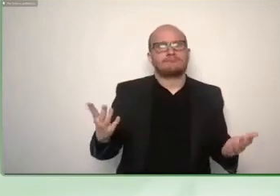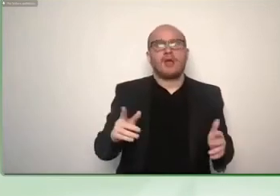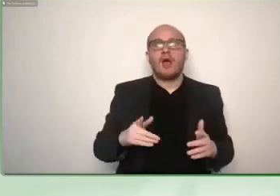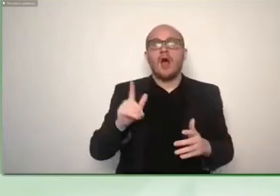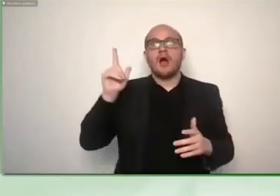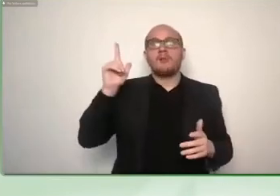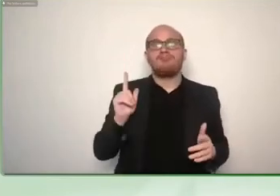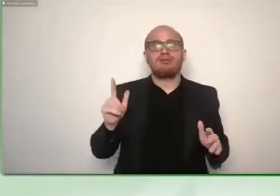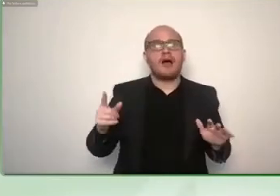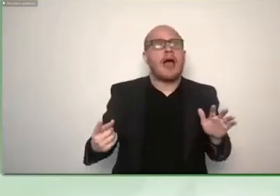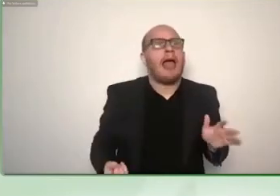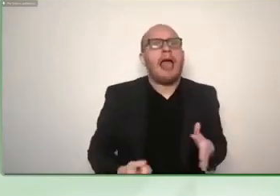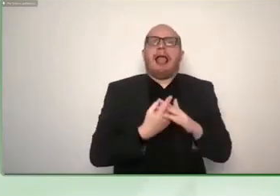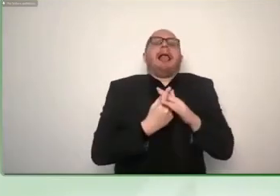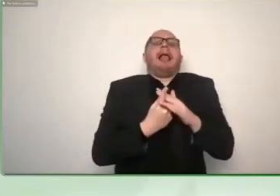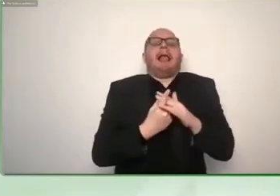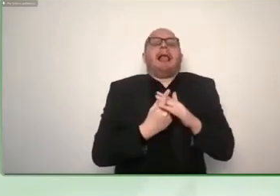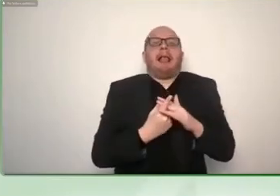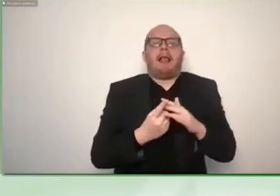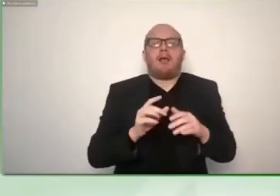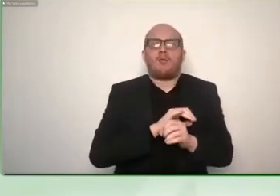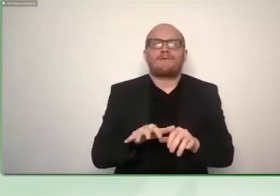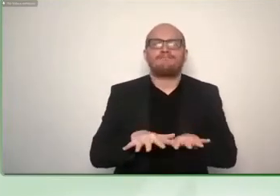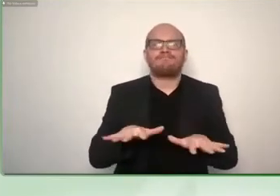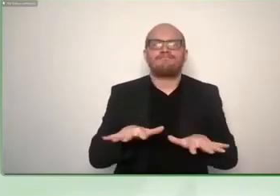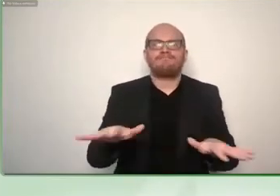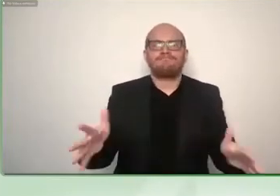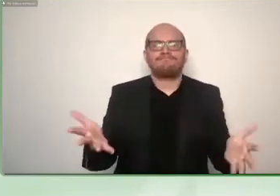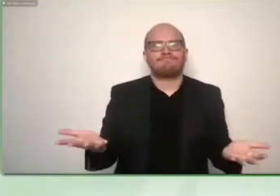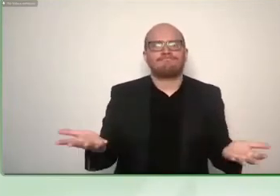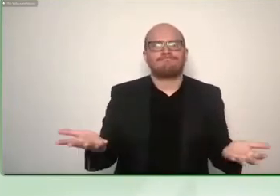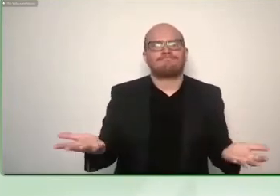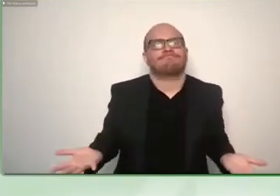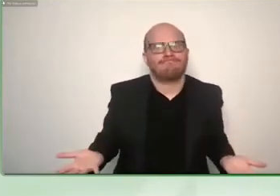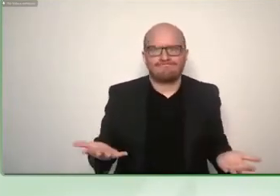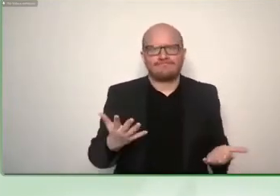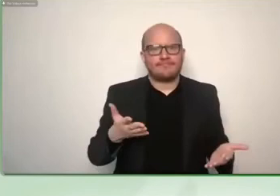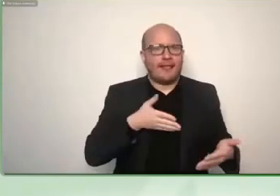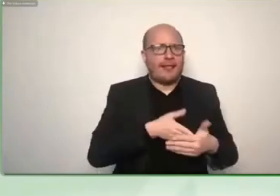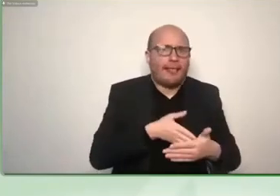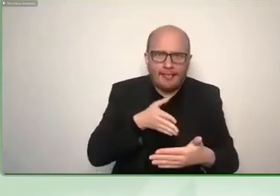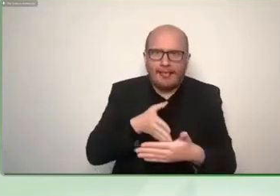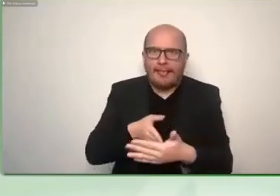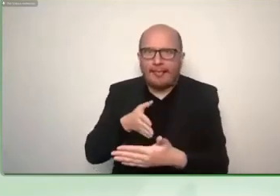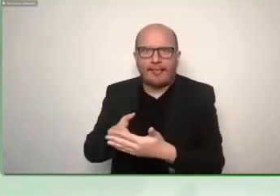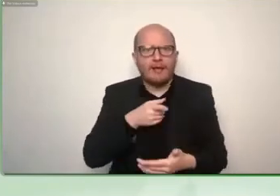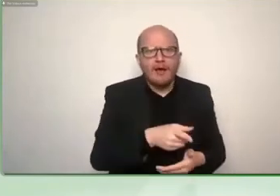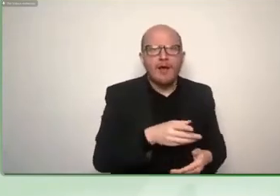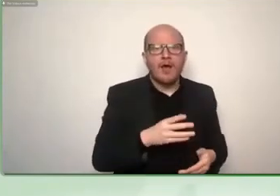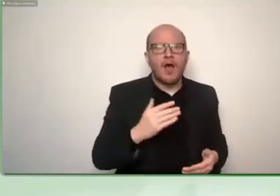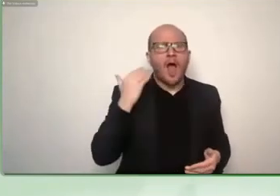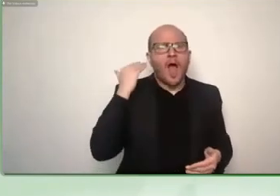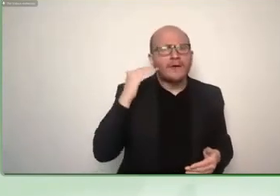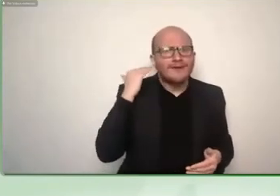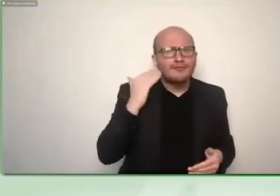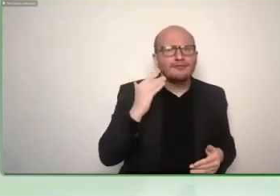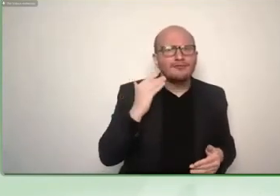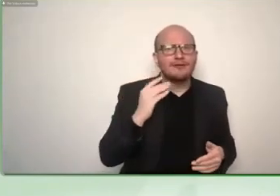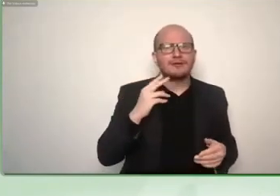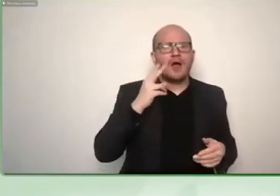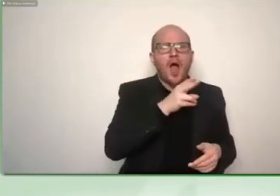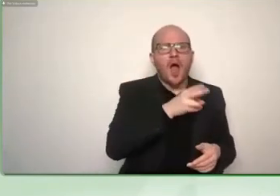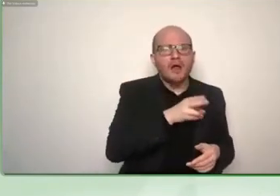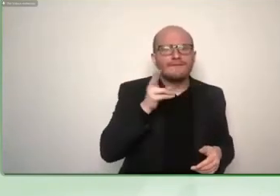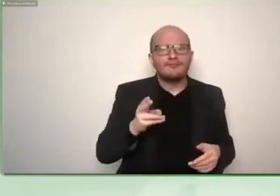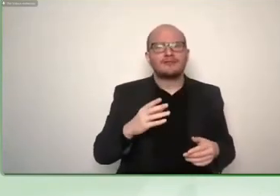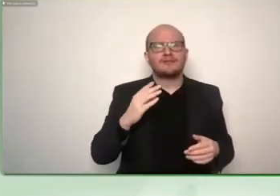difficult to approach uh hard of hearing groups people um so we don't have enough